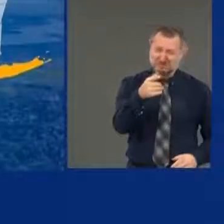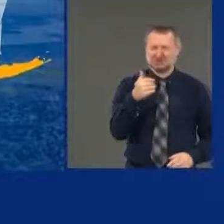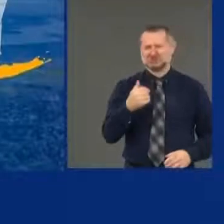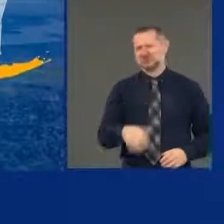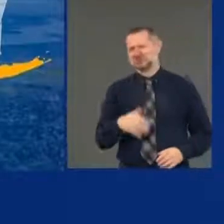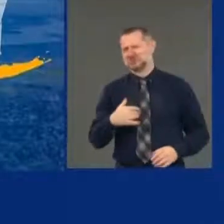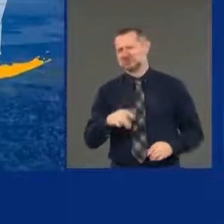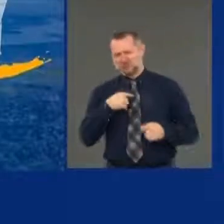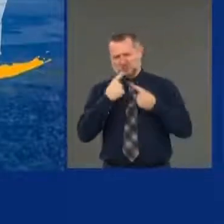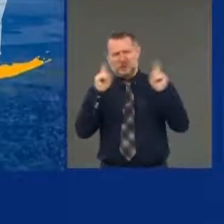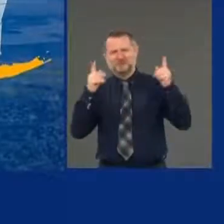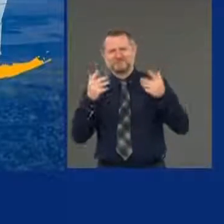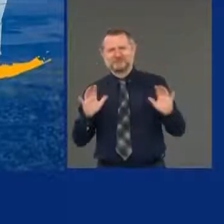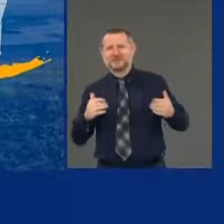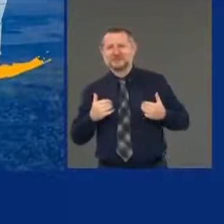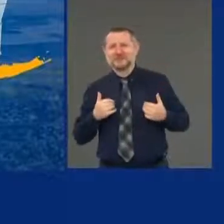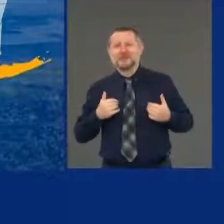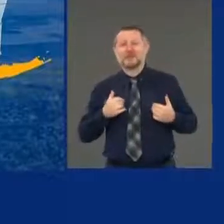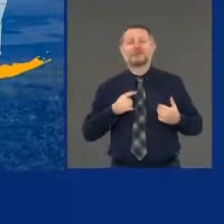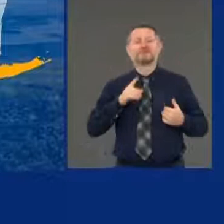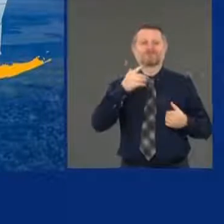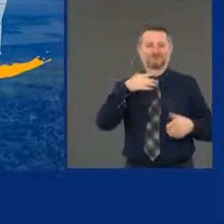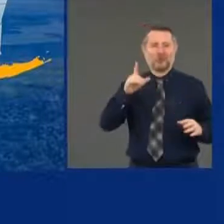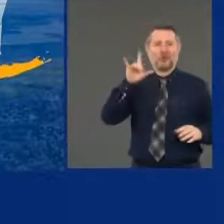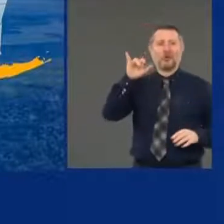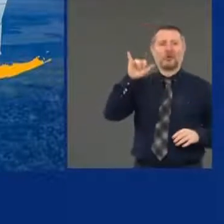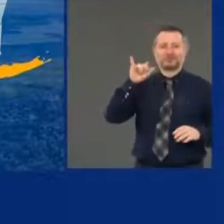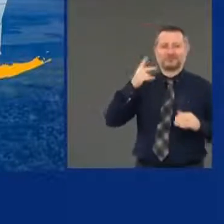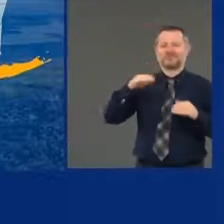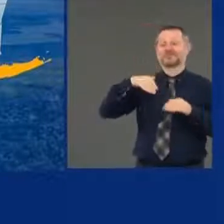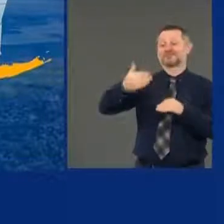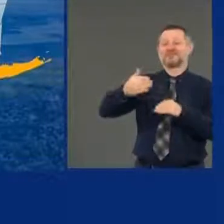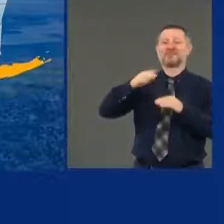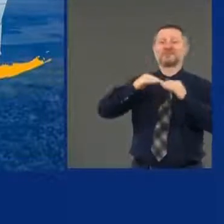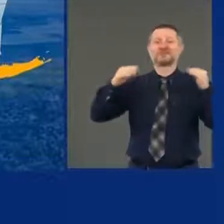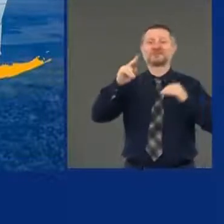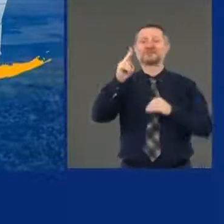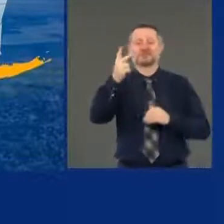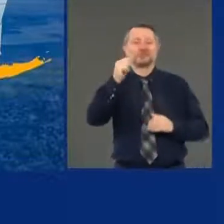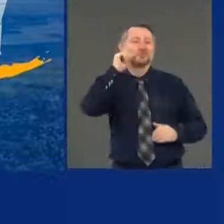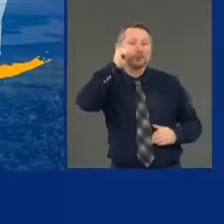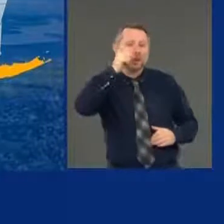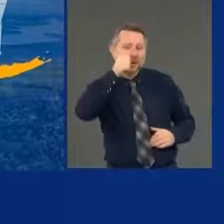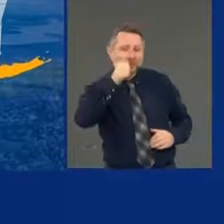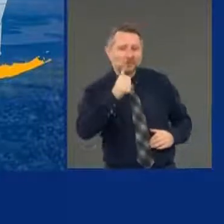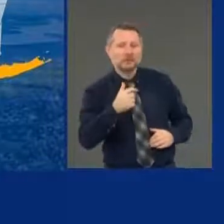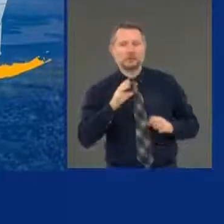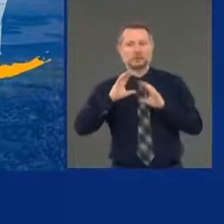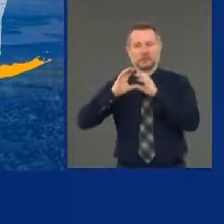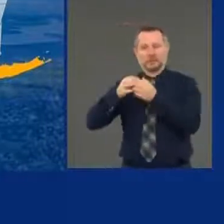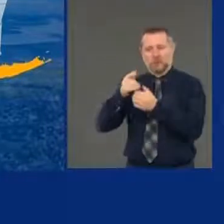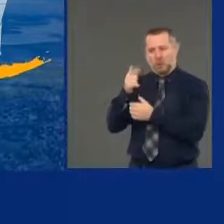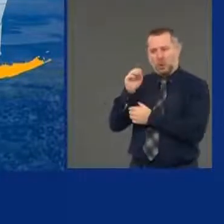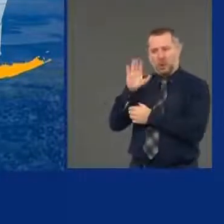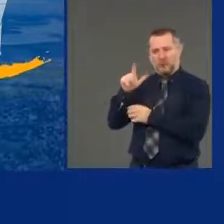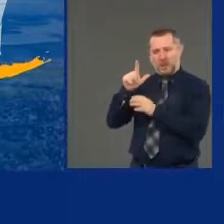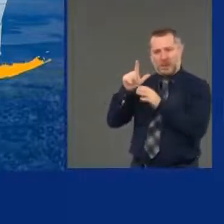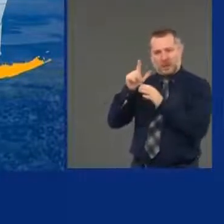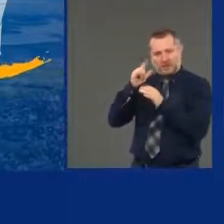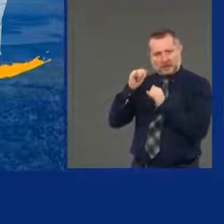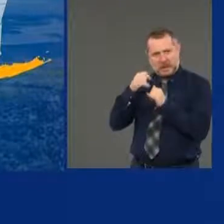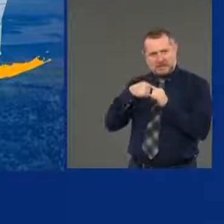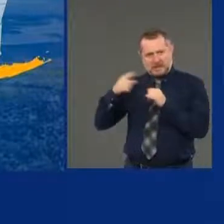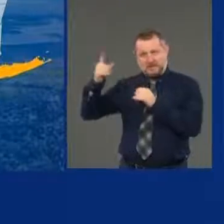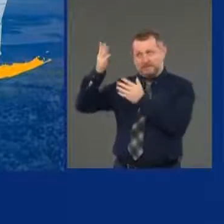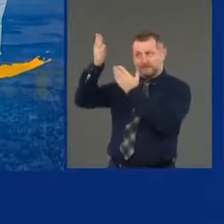Long Island is going to enter Phase 2 tomorrow. We have a global team of experts that are going over all of the data. But they have said all